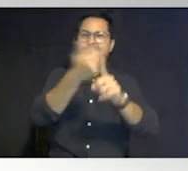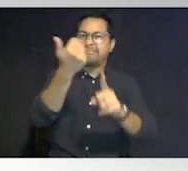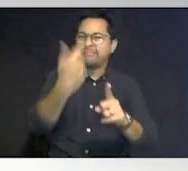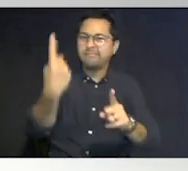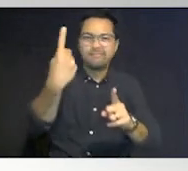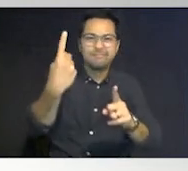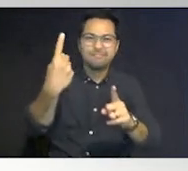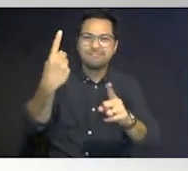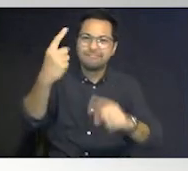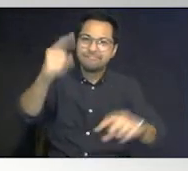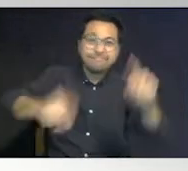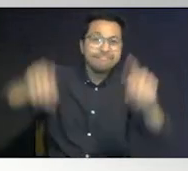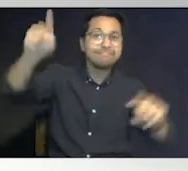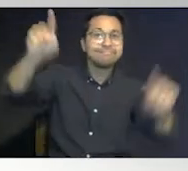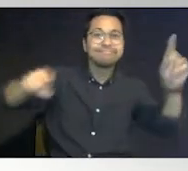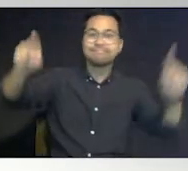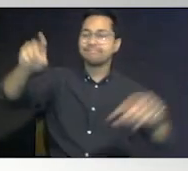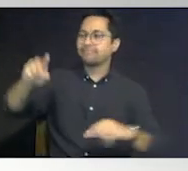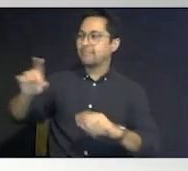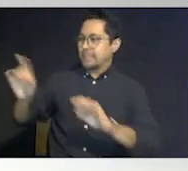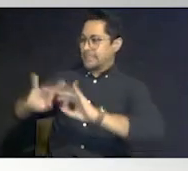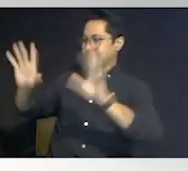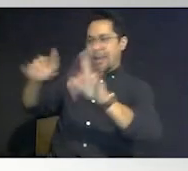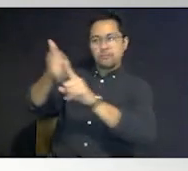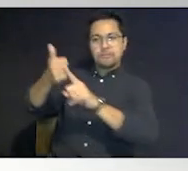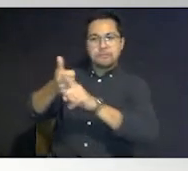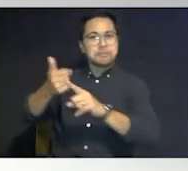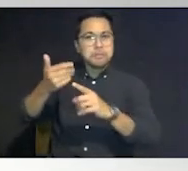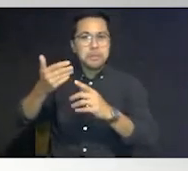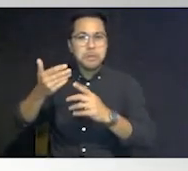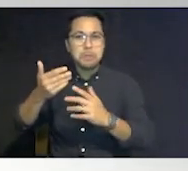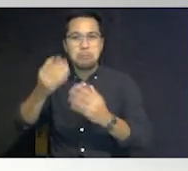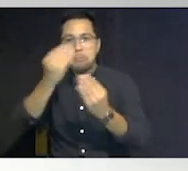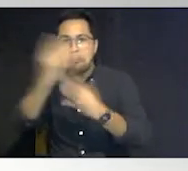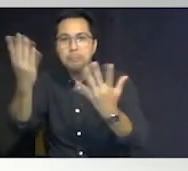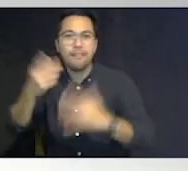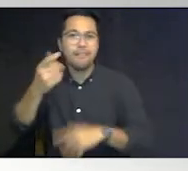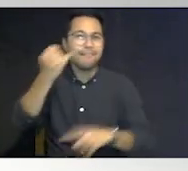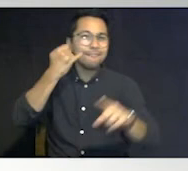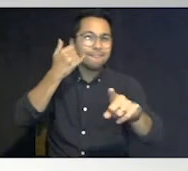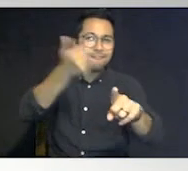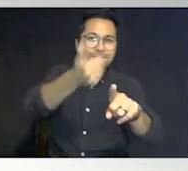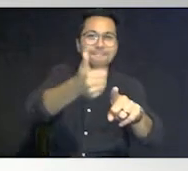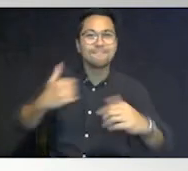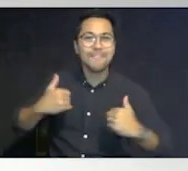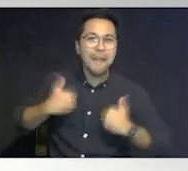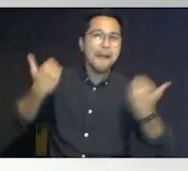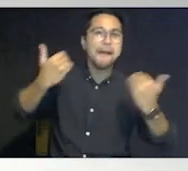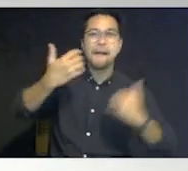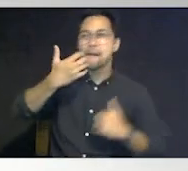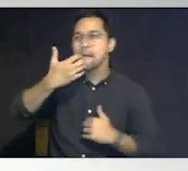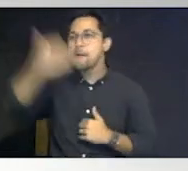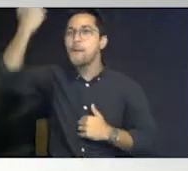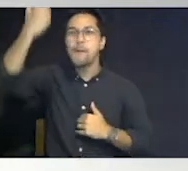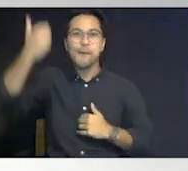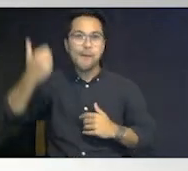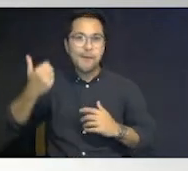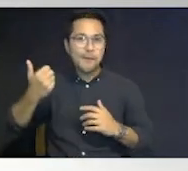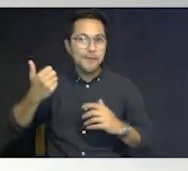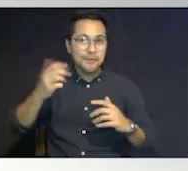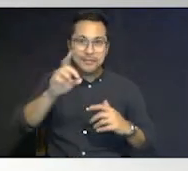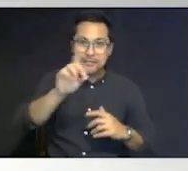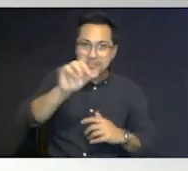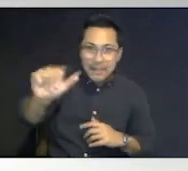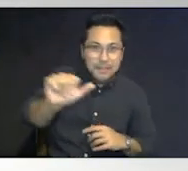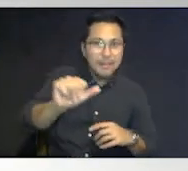everyone a disaster doesn't know whether you're young or whether you're older or whether you're an individual with a disability it doesn't